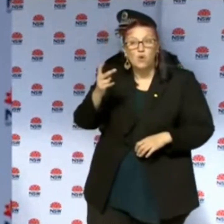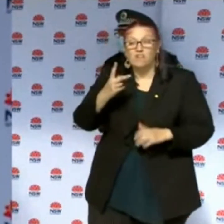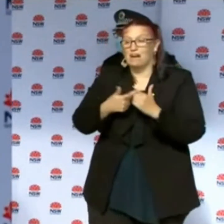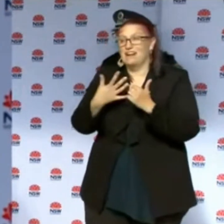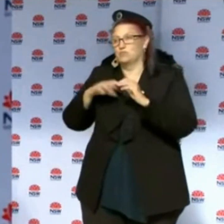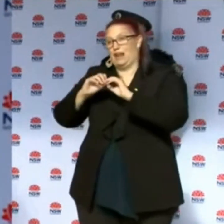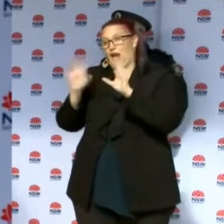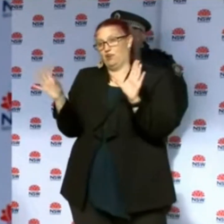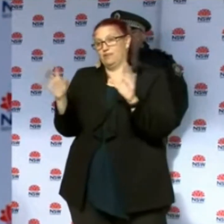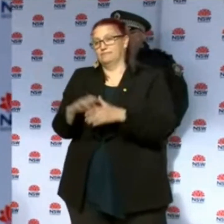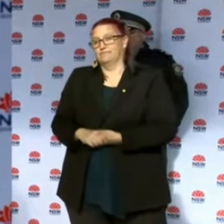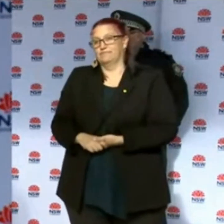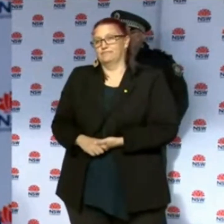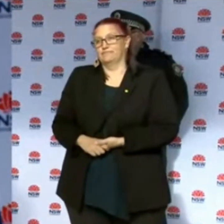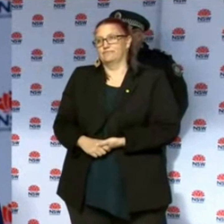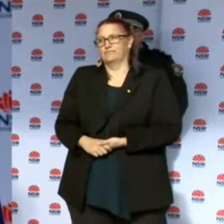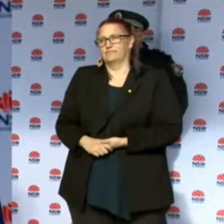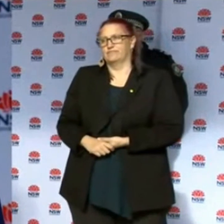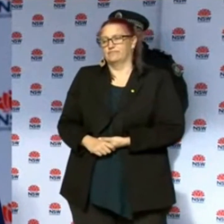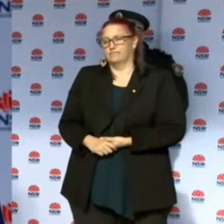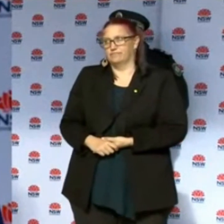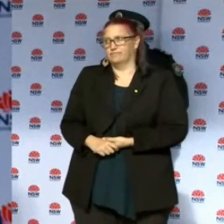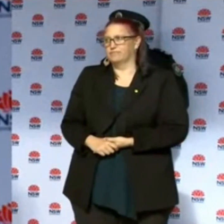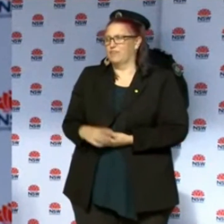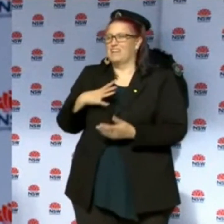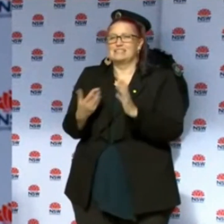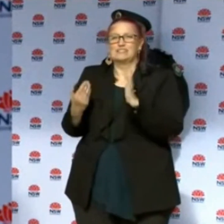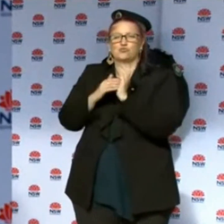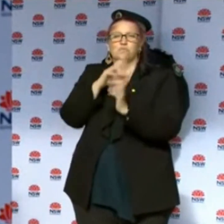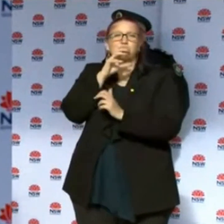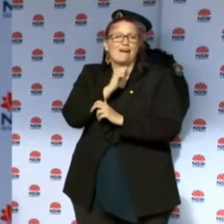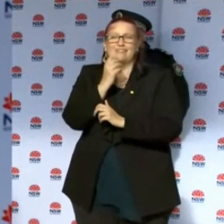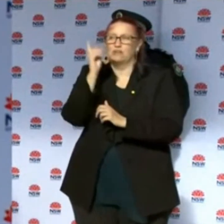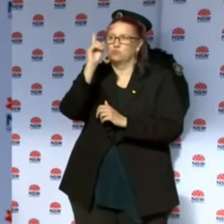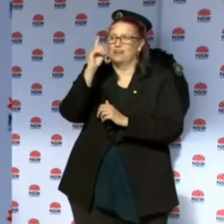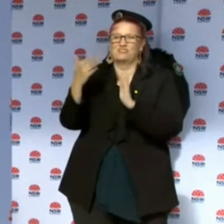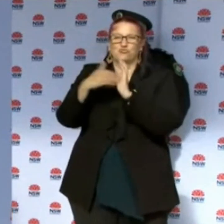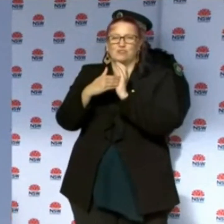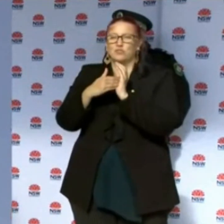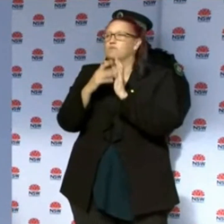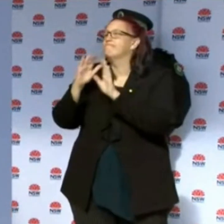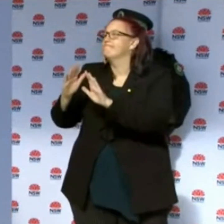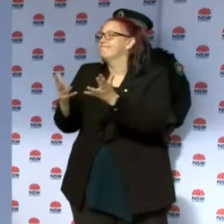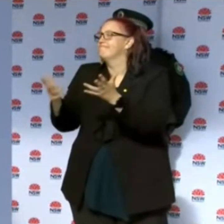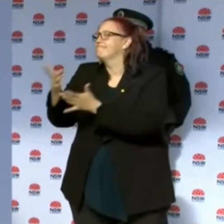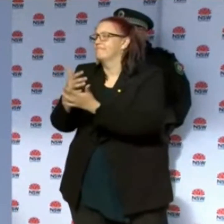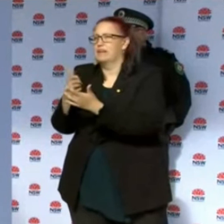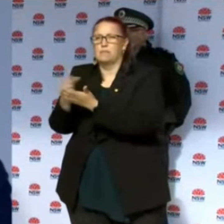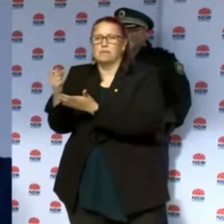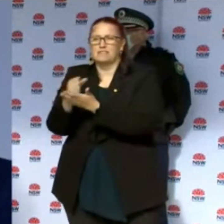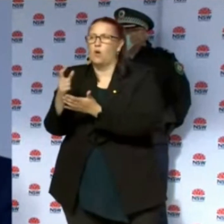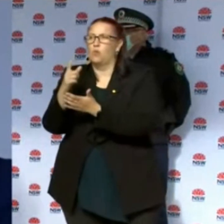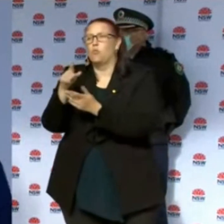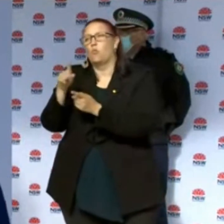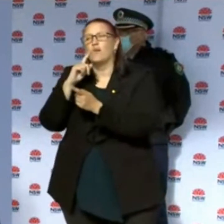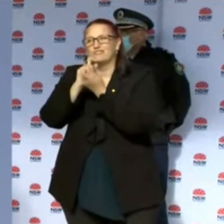have to clarify, clarify that because we've got the additional gentleman that's come in today. So let me get you the numbers. It's a